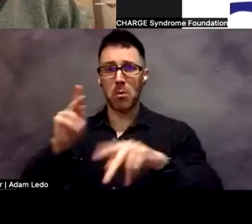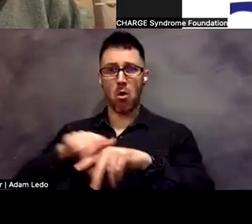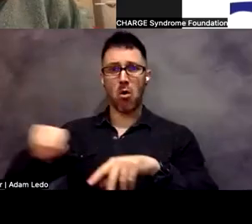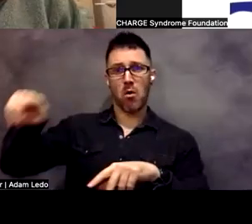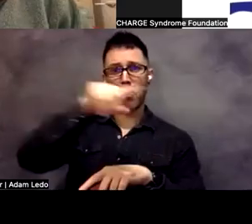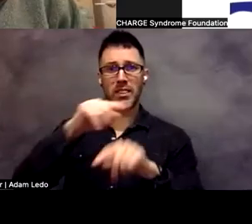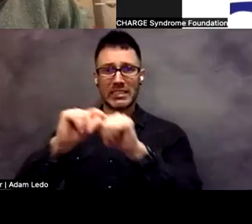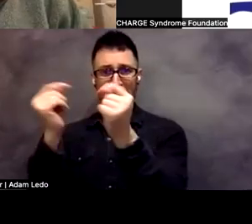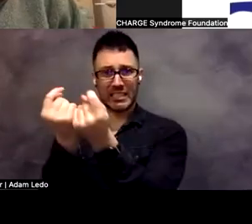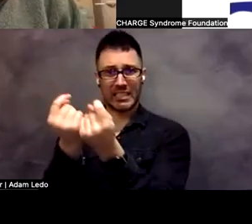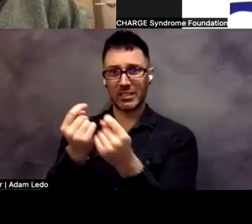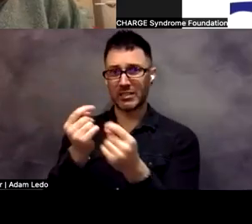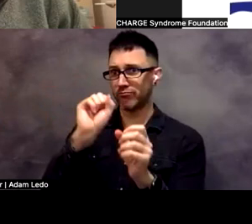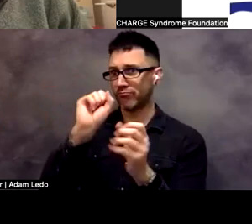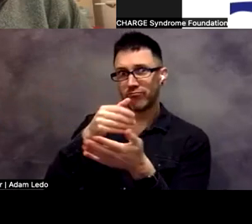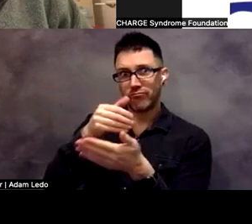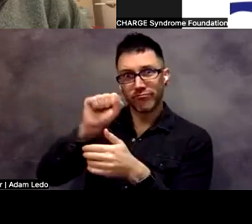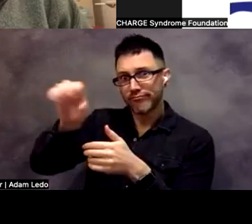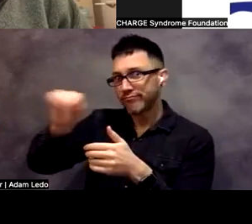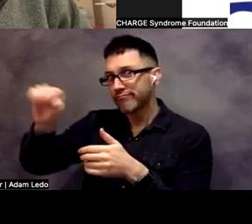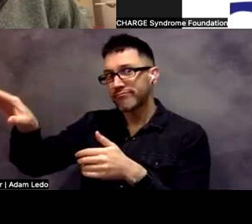Okay, now I think we're good.